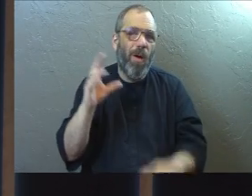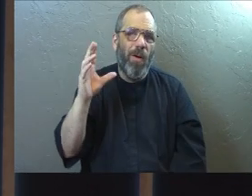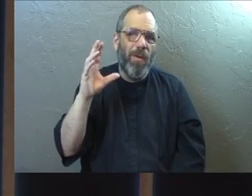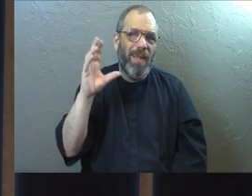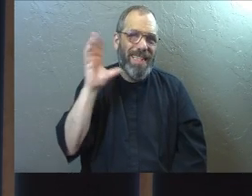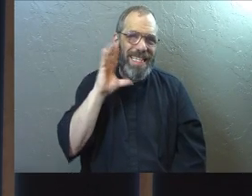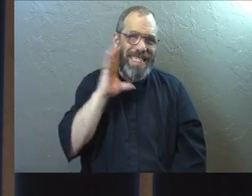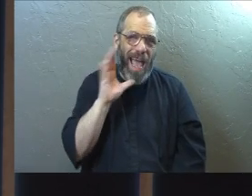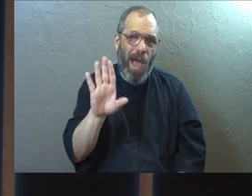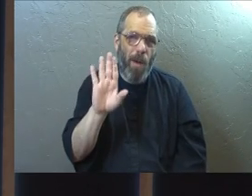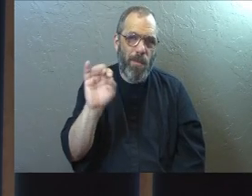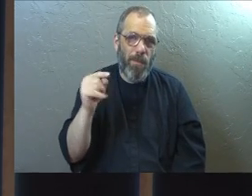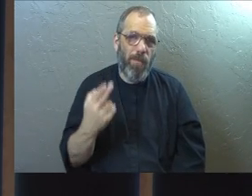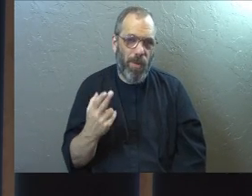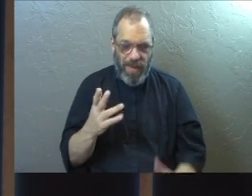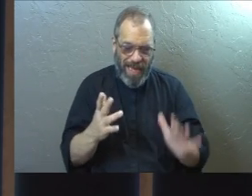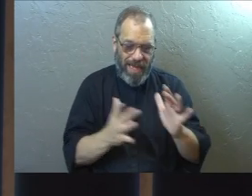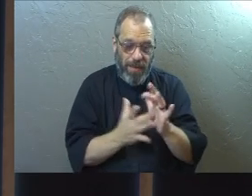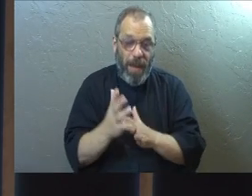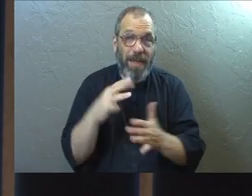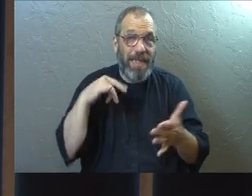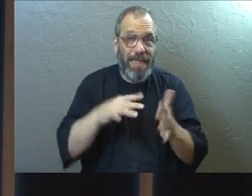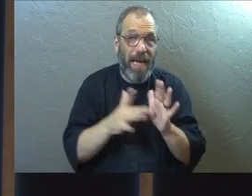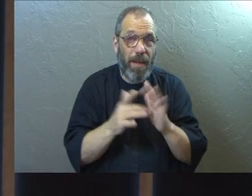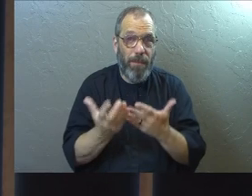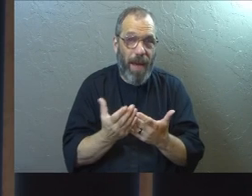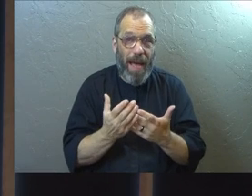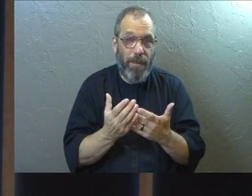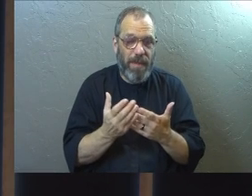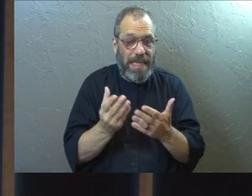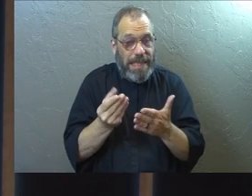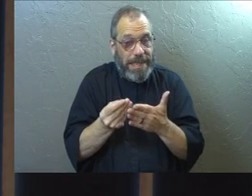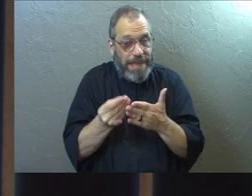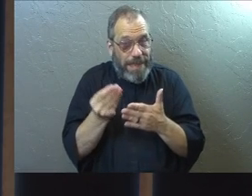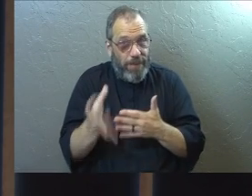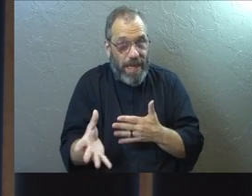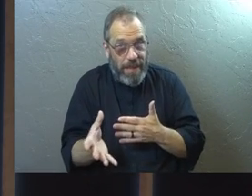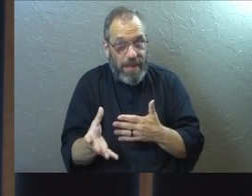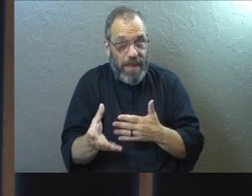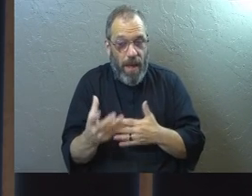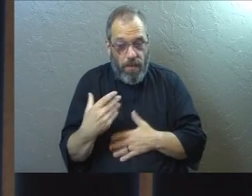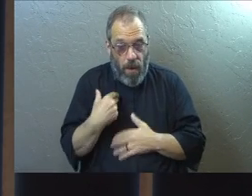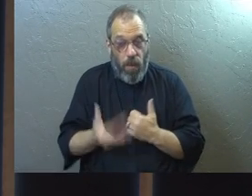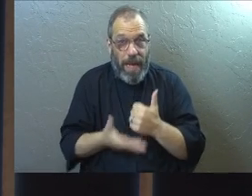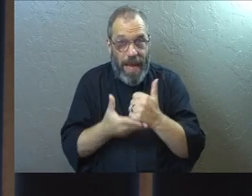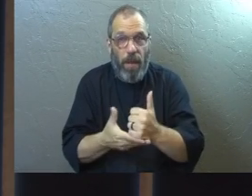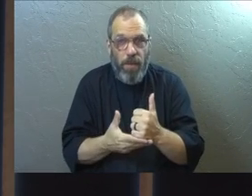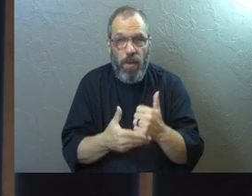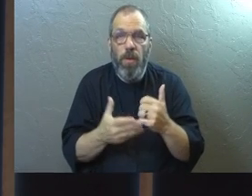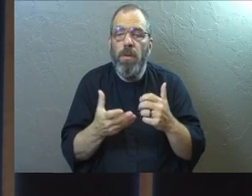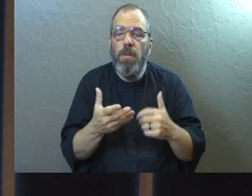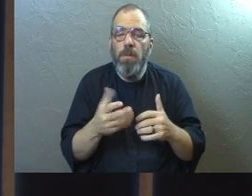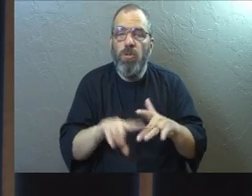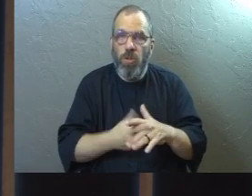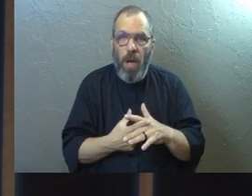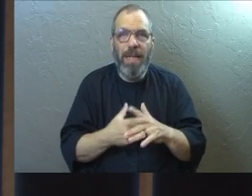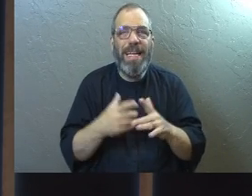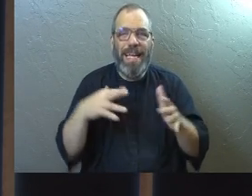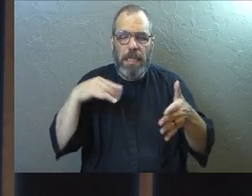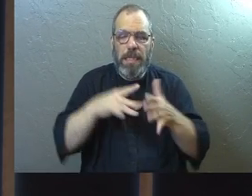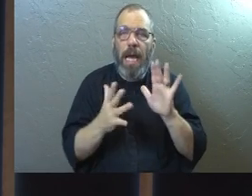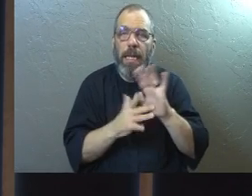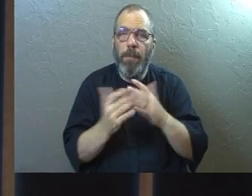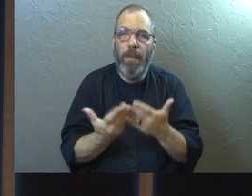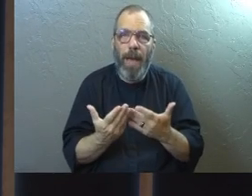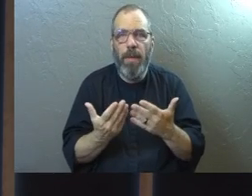It's free. It's a study Bible. They're actually a little bit expensive but we want to help you to start your walk with Jesus